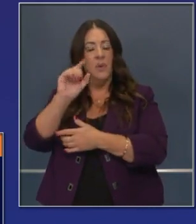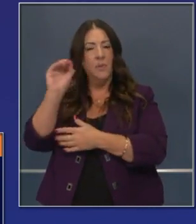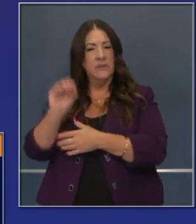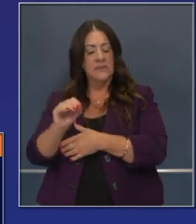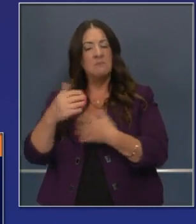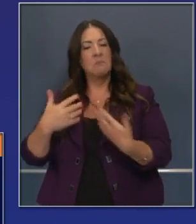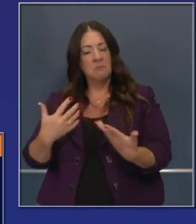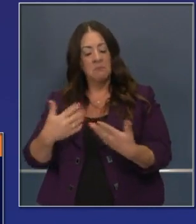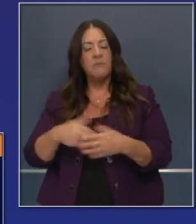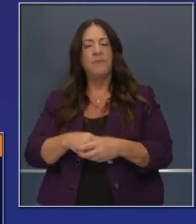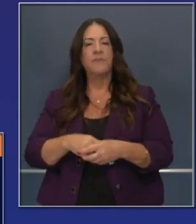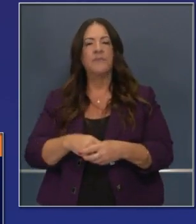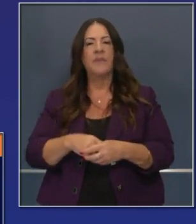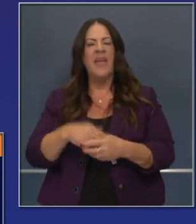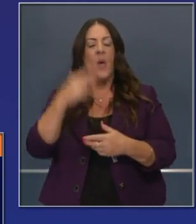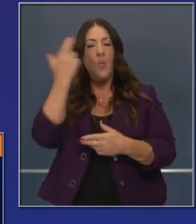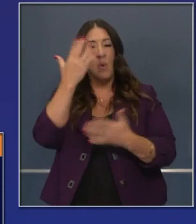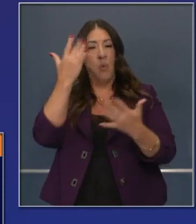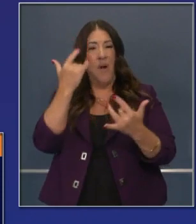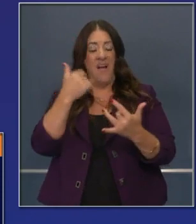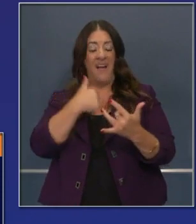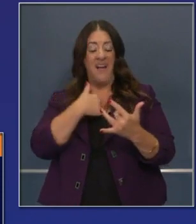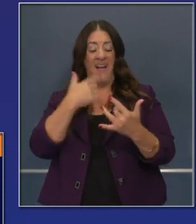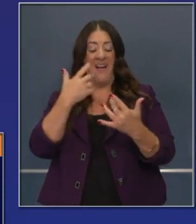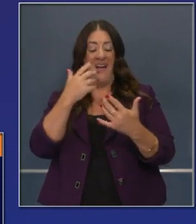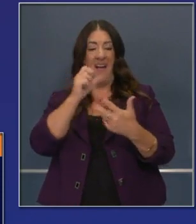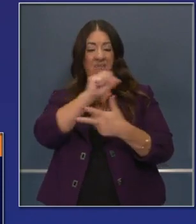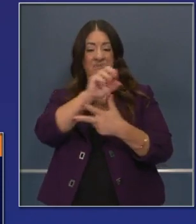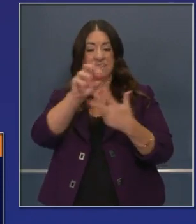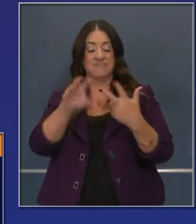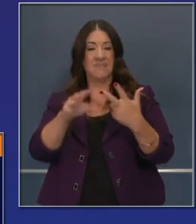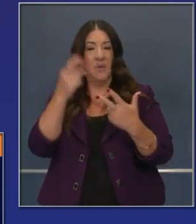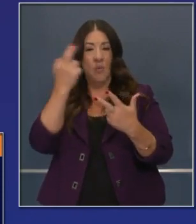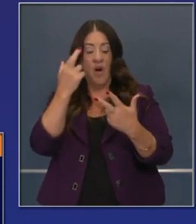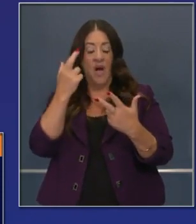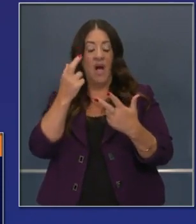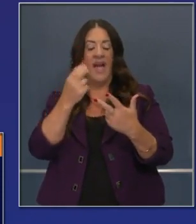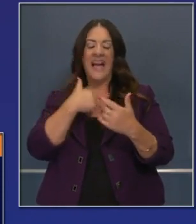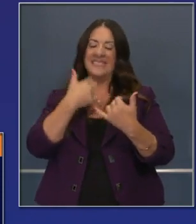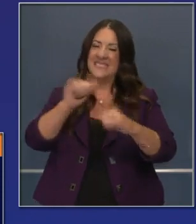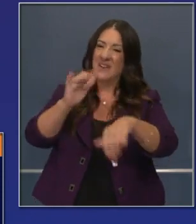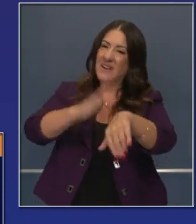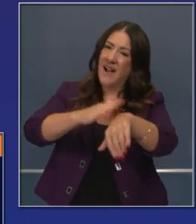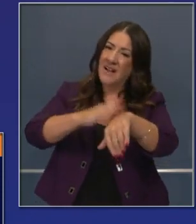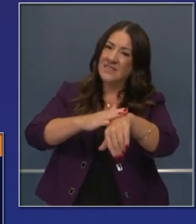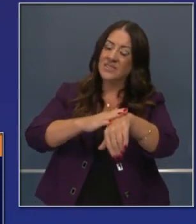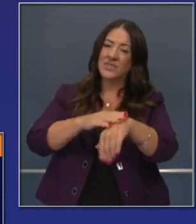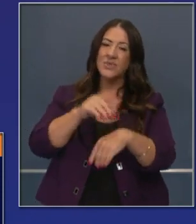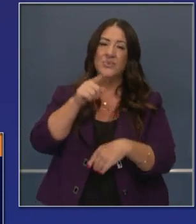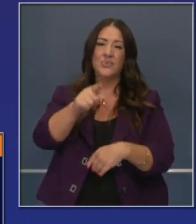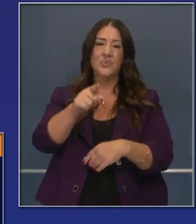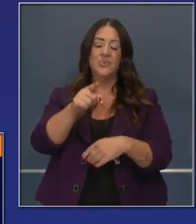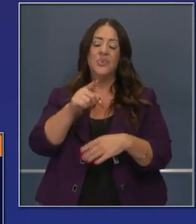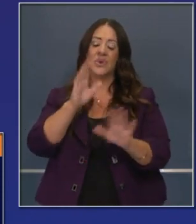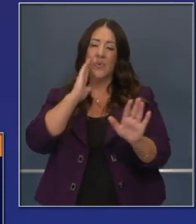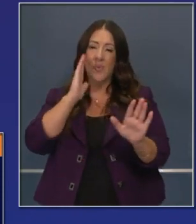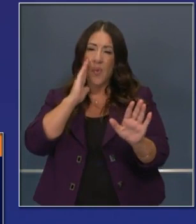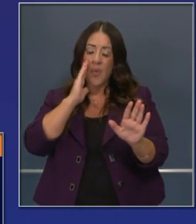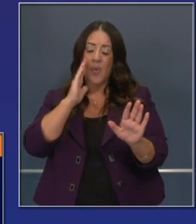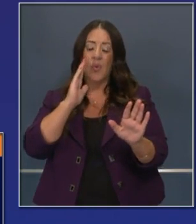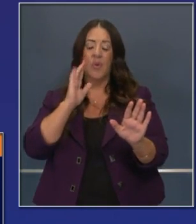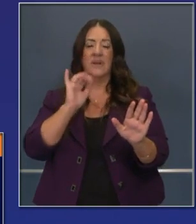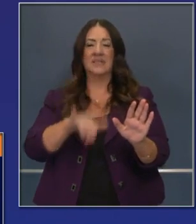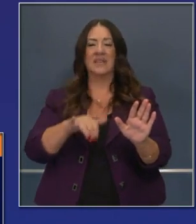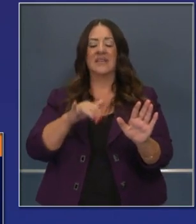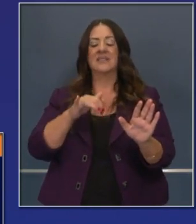I say all of this with a point of consideration and caution, though that caution has brought to bear, that